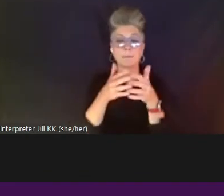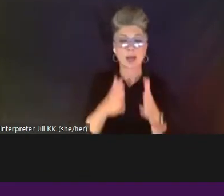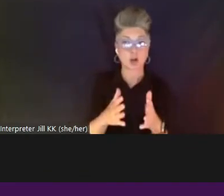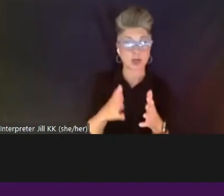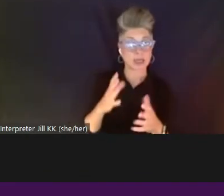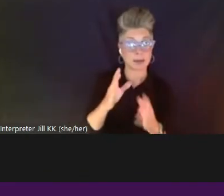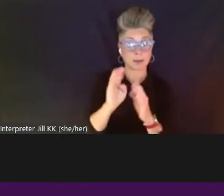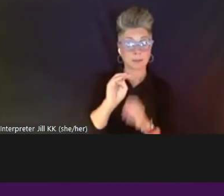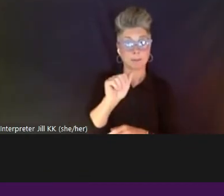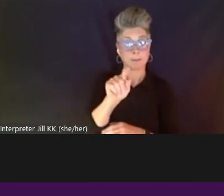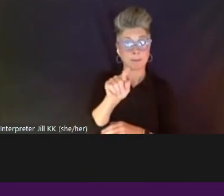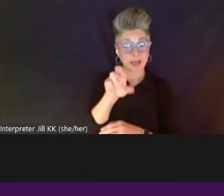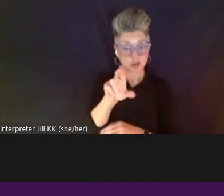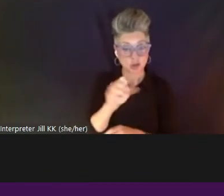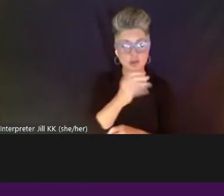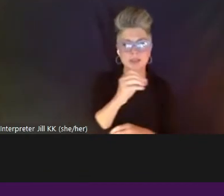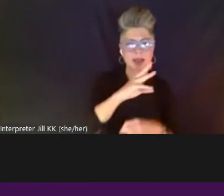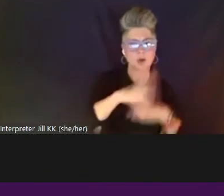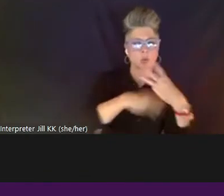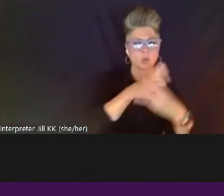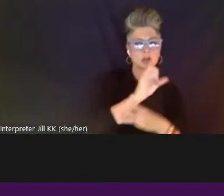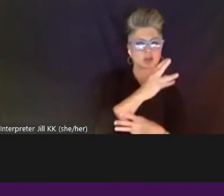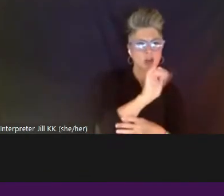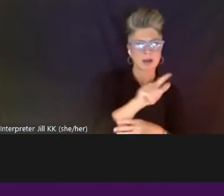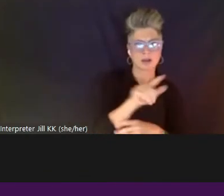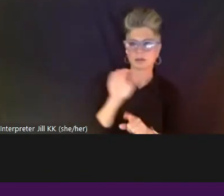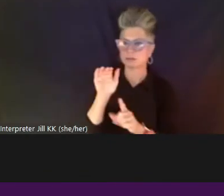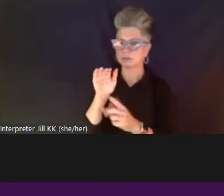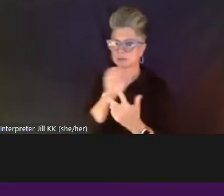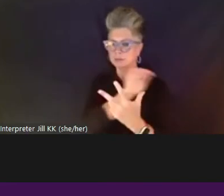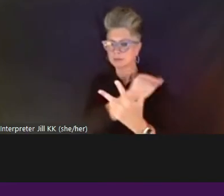How do they get to you? How do the makers get to you with their stories?